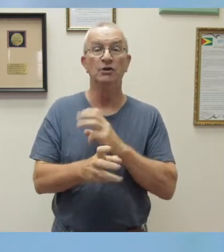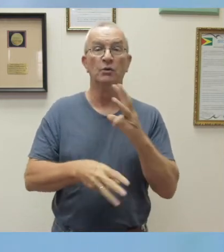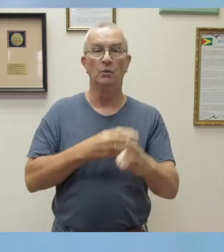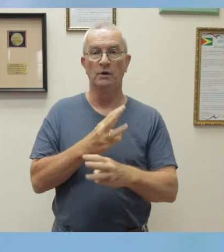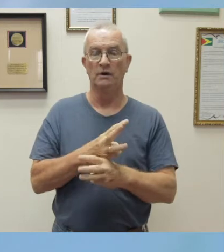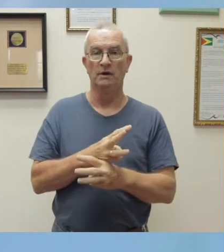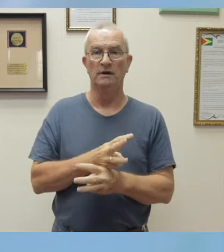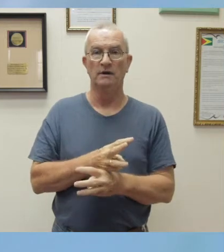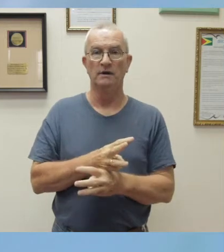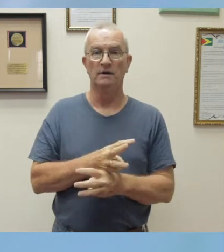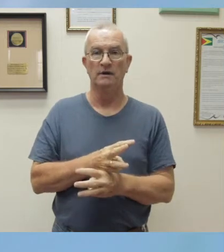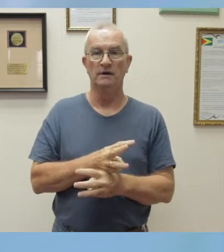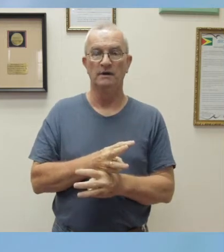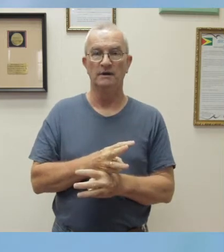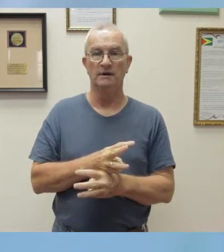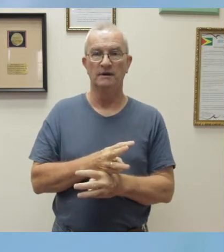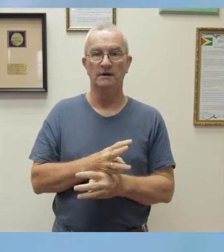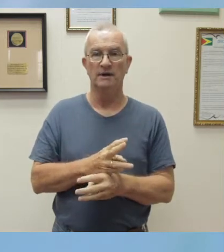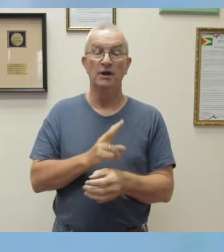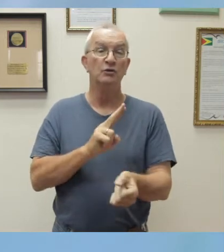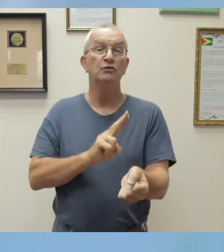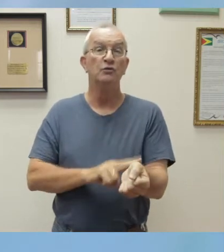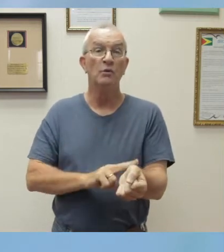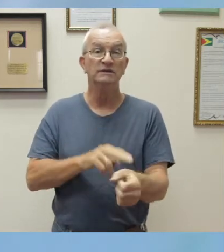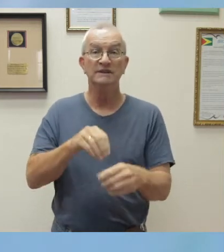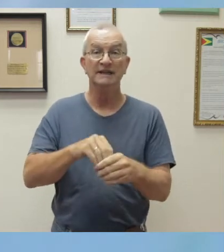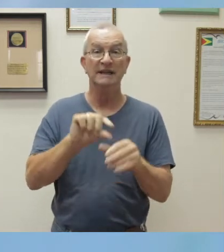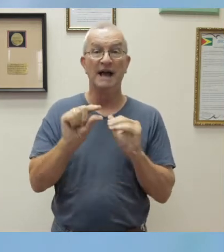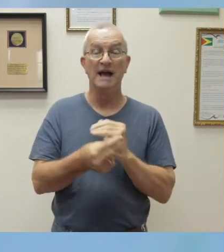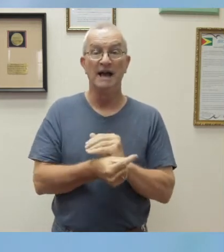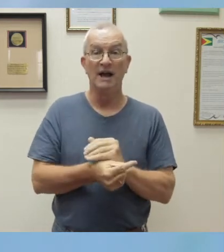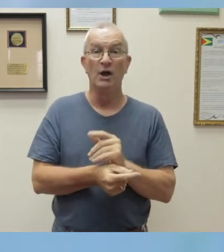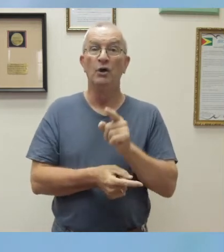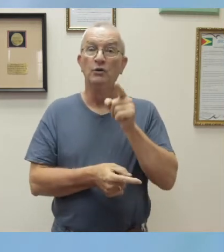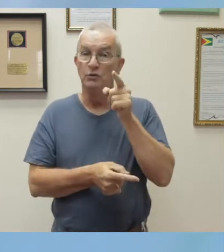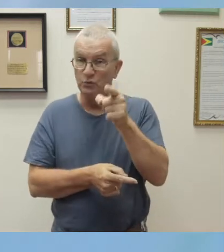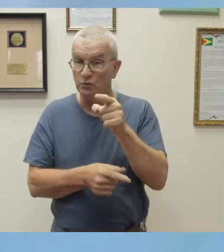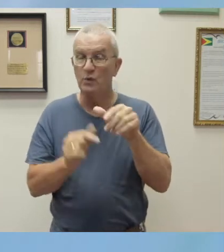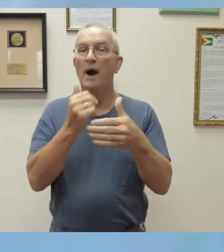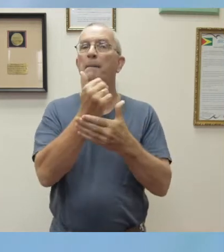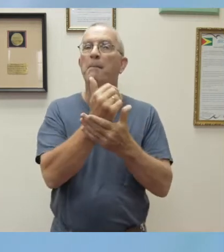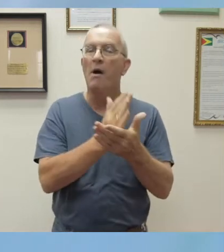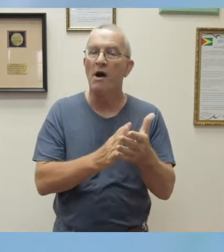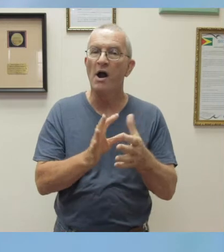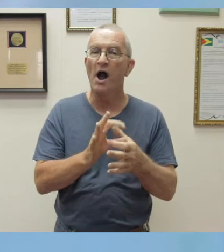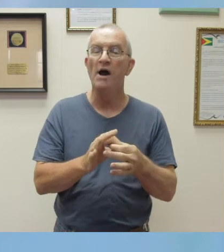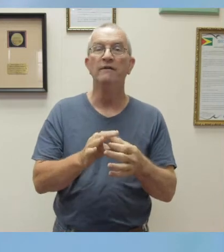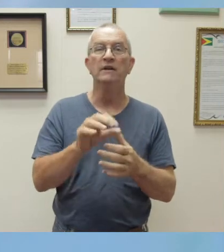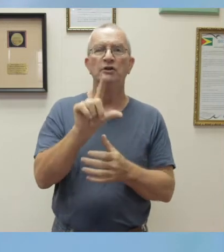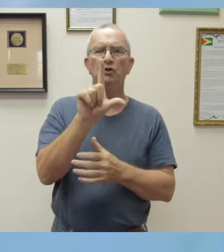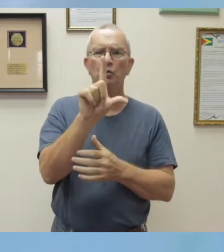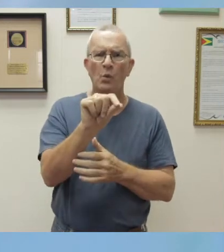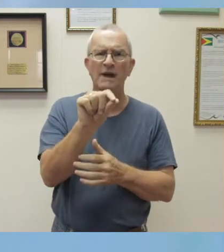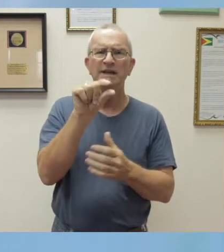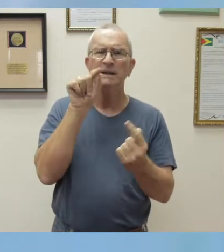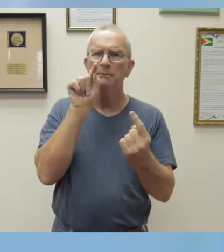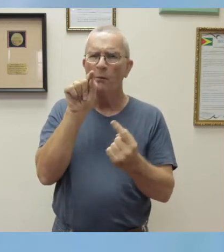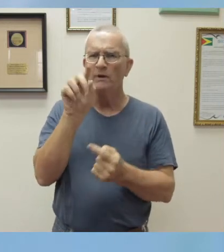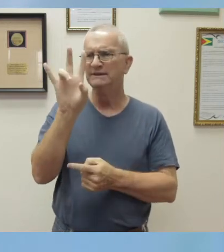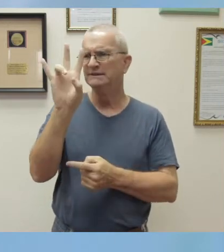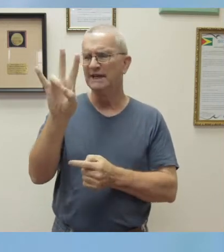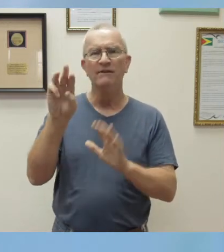Nurses in Guyana, you are a part of the 20.7 million nurses